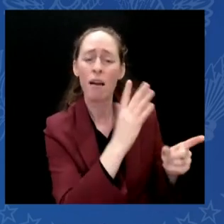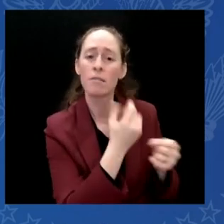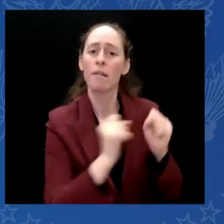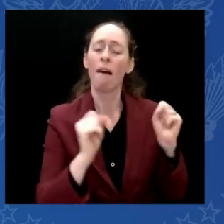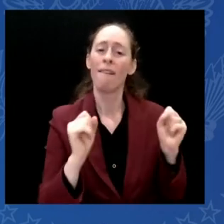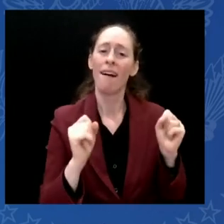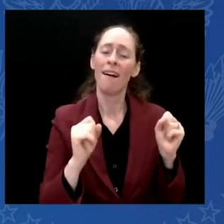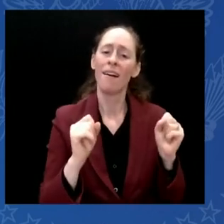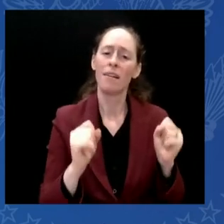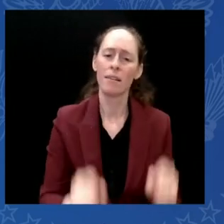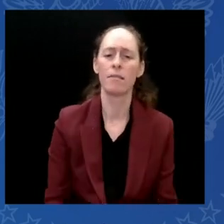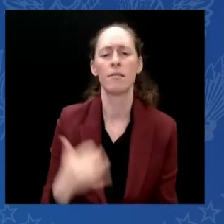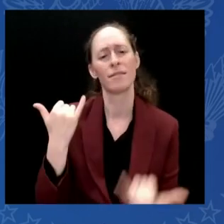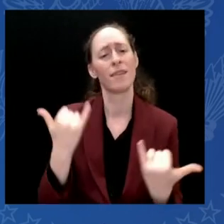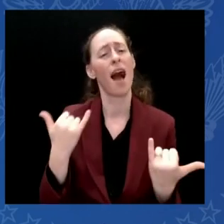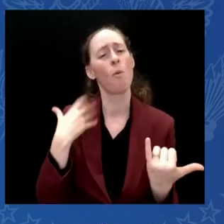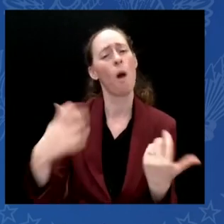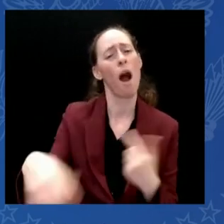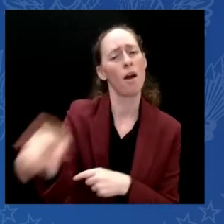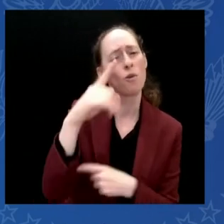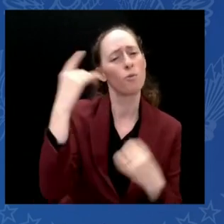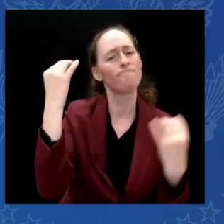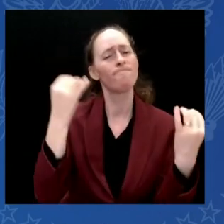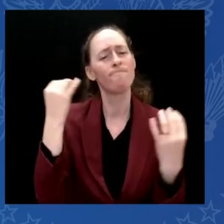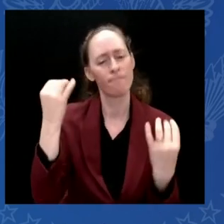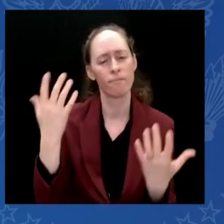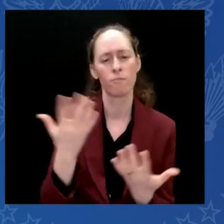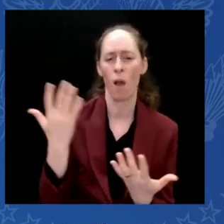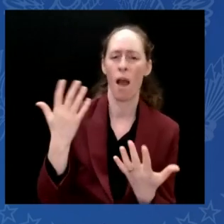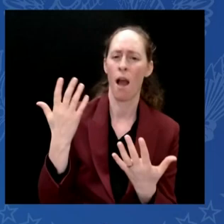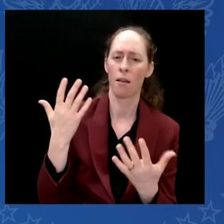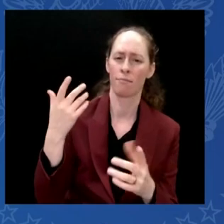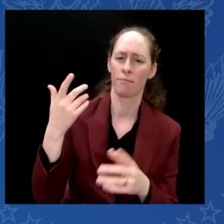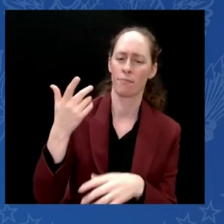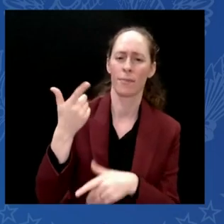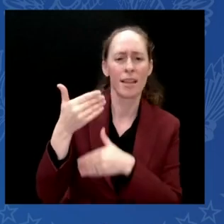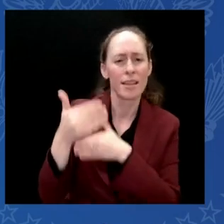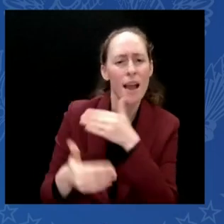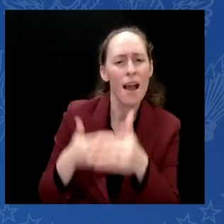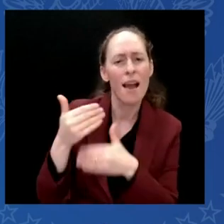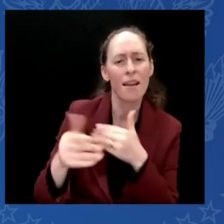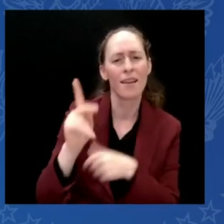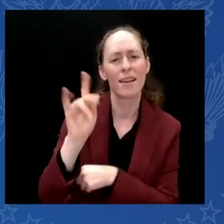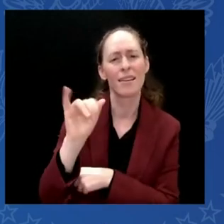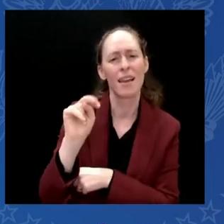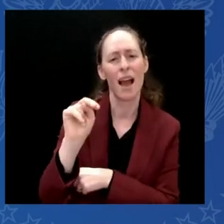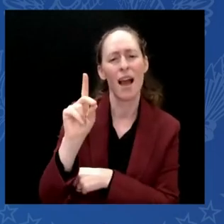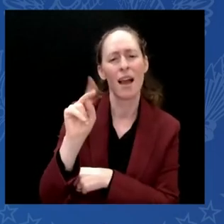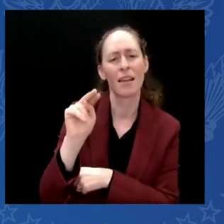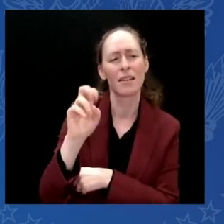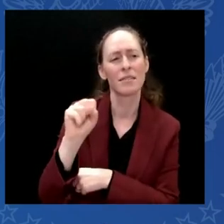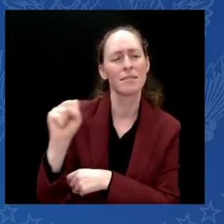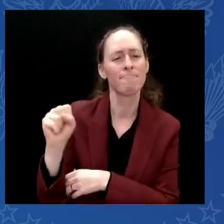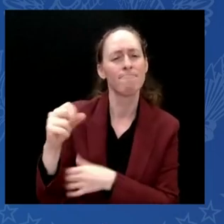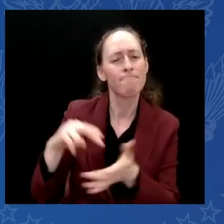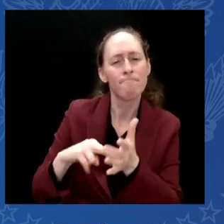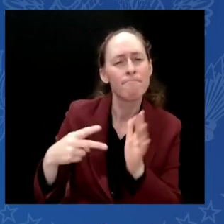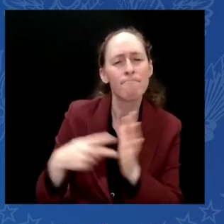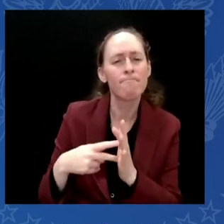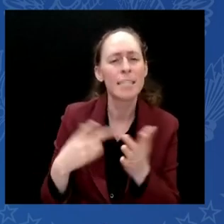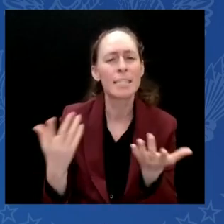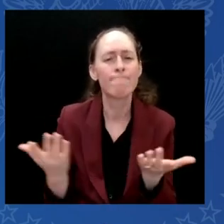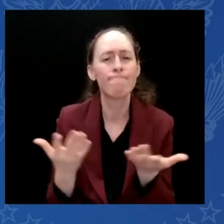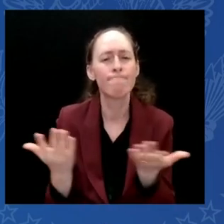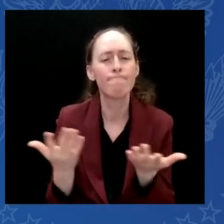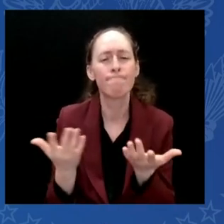that friendly voice, when no one else seems to care for those who are struggling and in trouble and need. It just